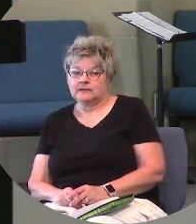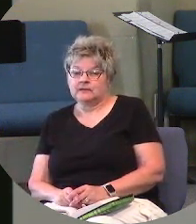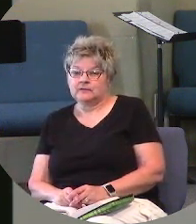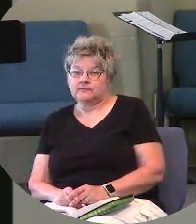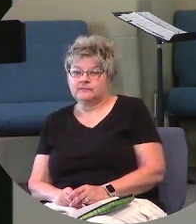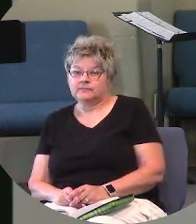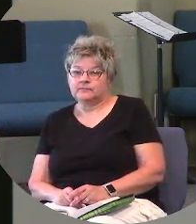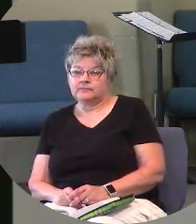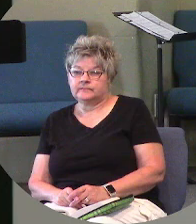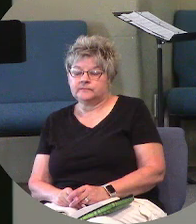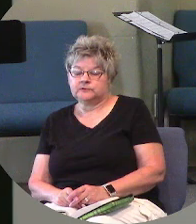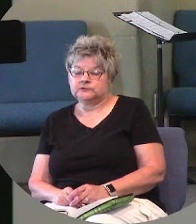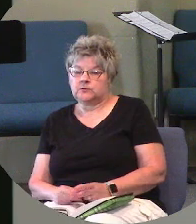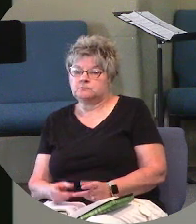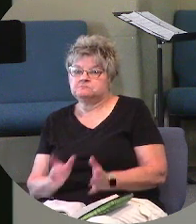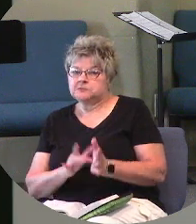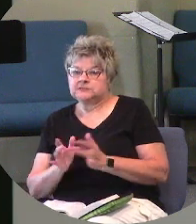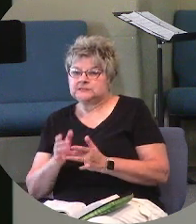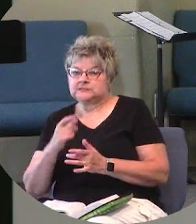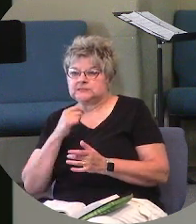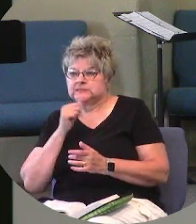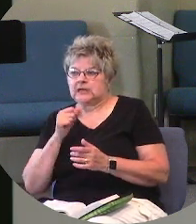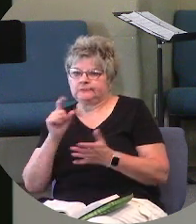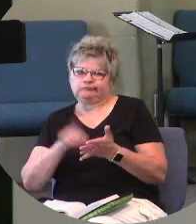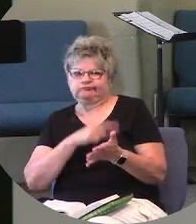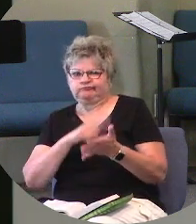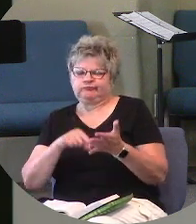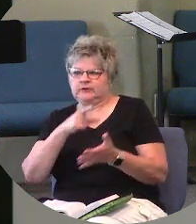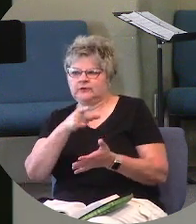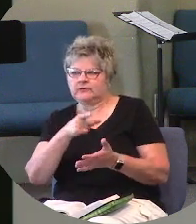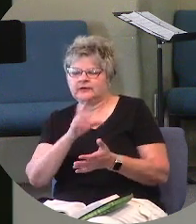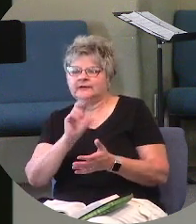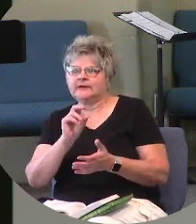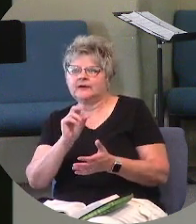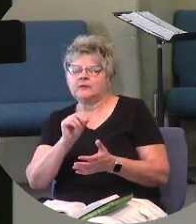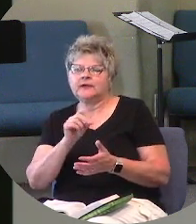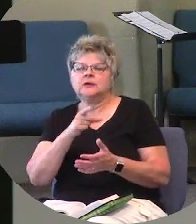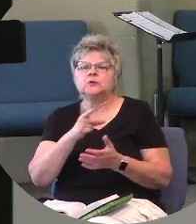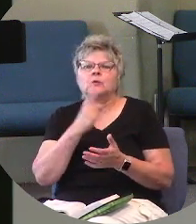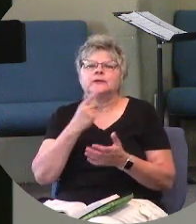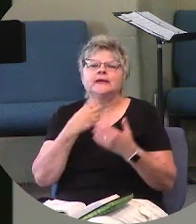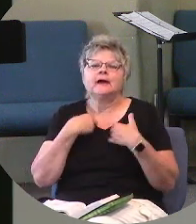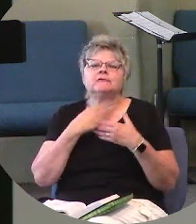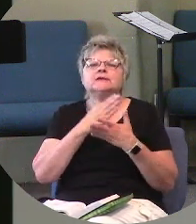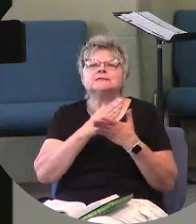maligning her. He's saying you only have some knowledge.